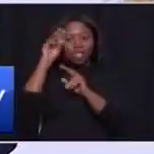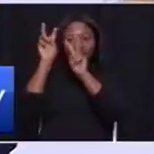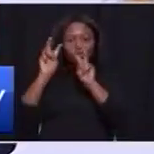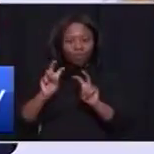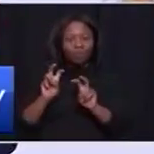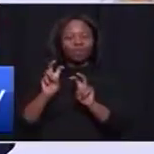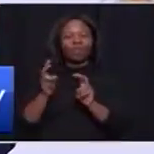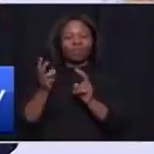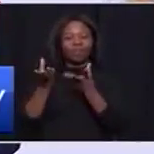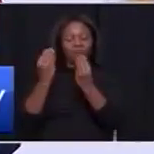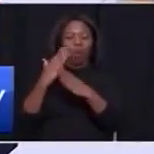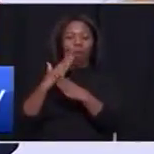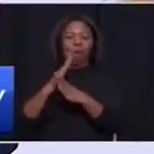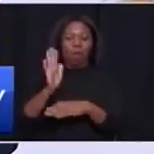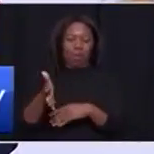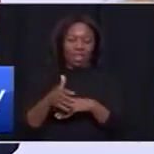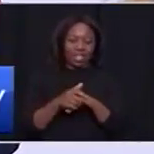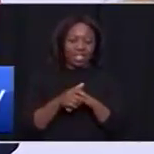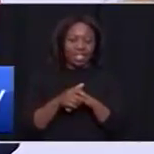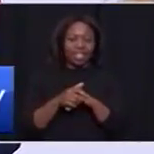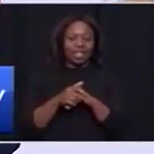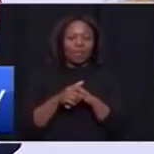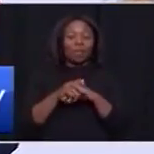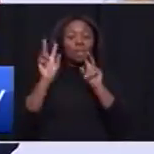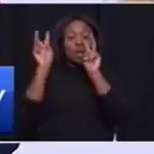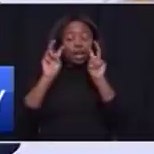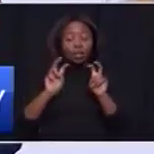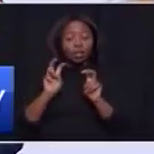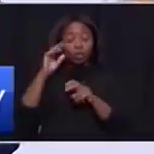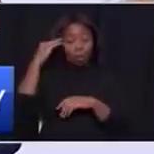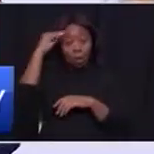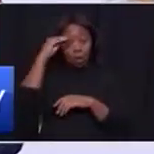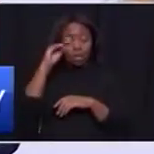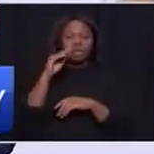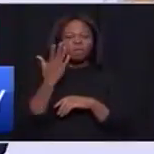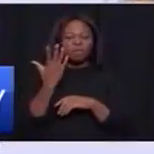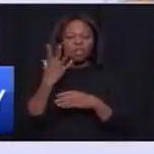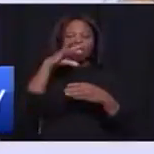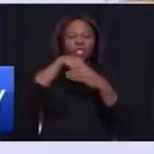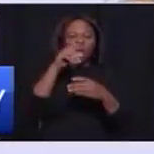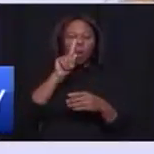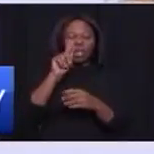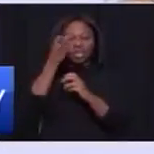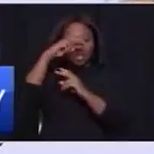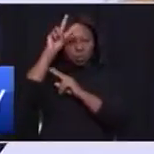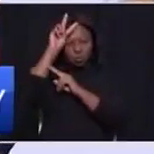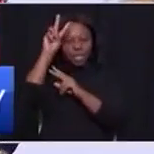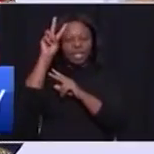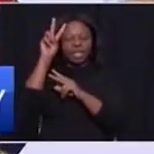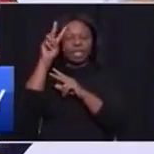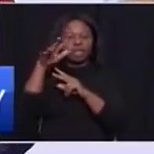reality. And the Eretropolis will include the Tambo Springs fuel cell